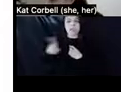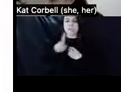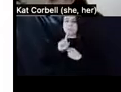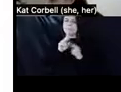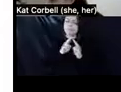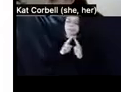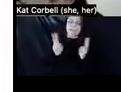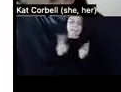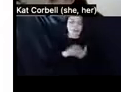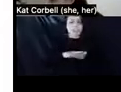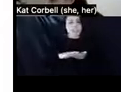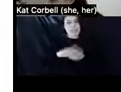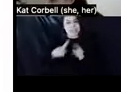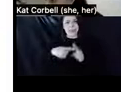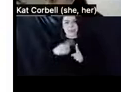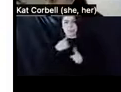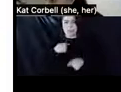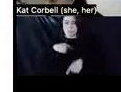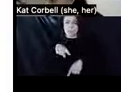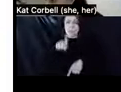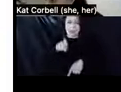could be when she informed me that I'd have to move.